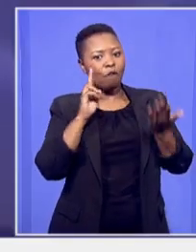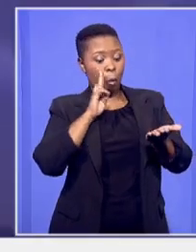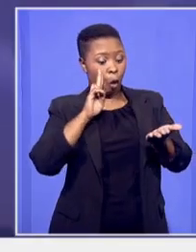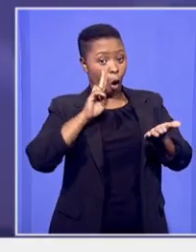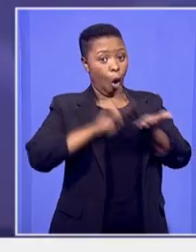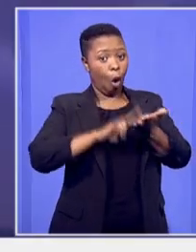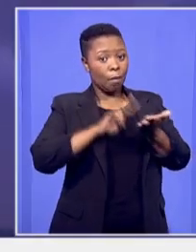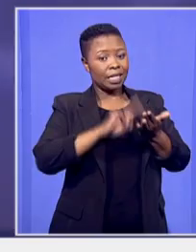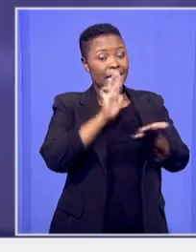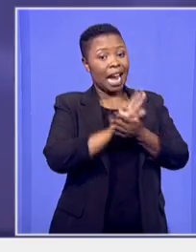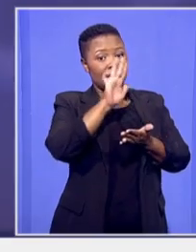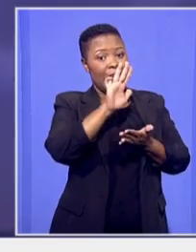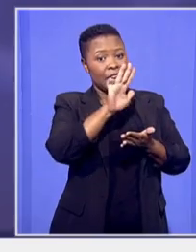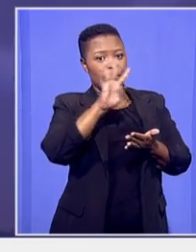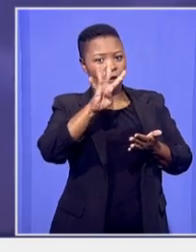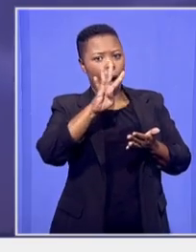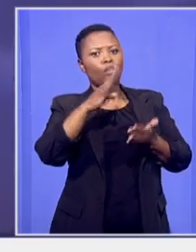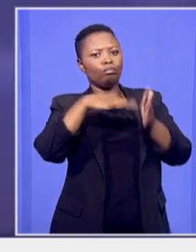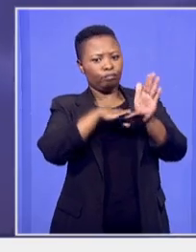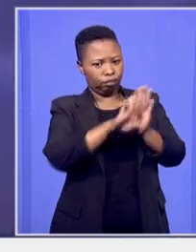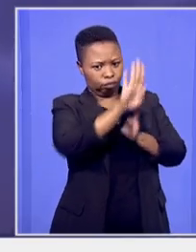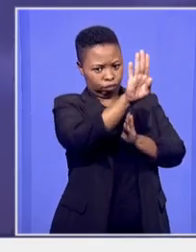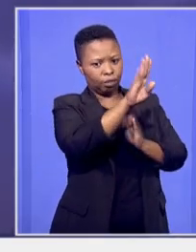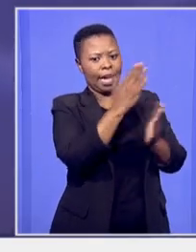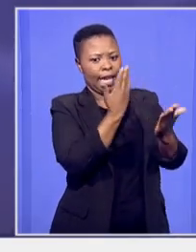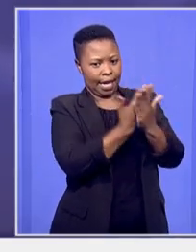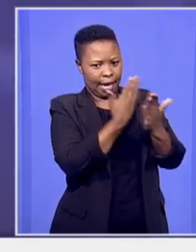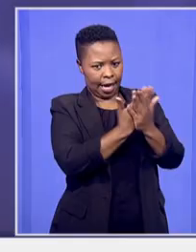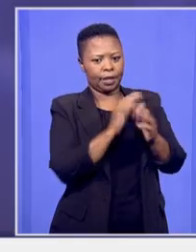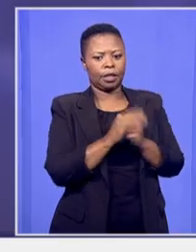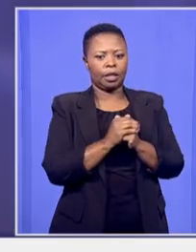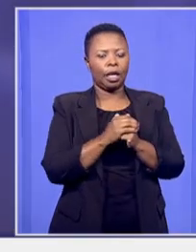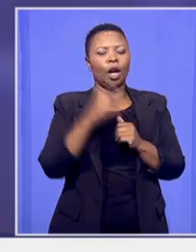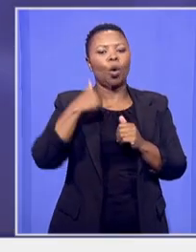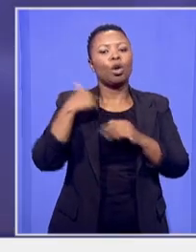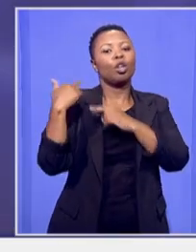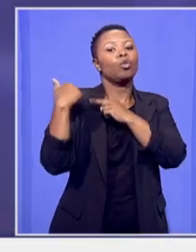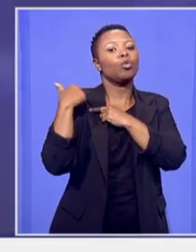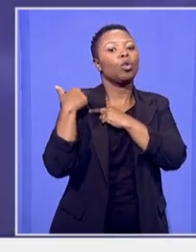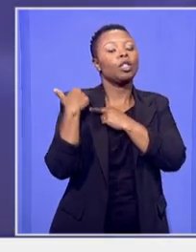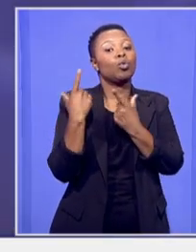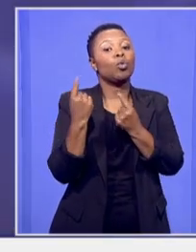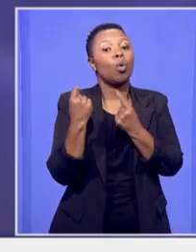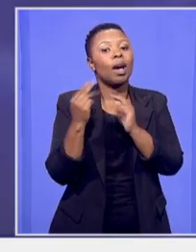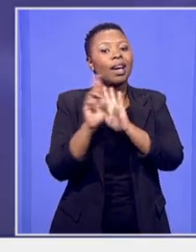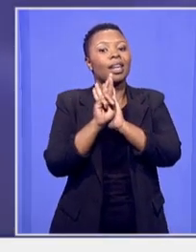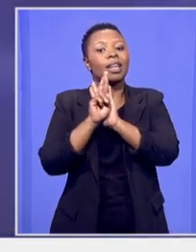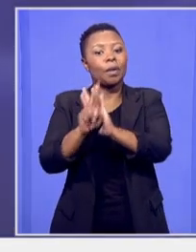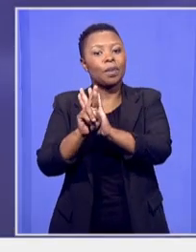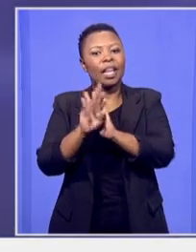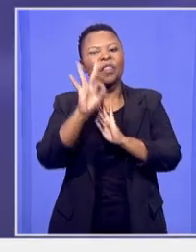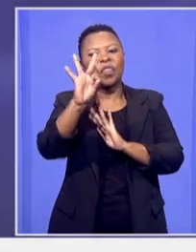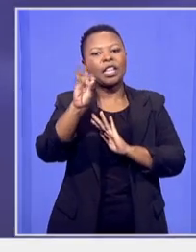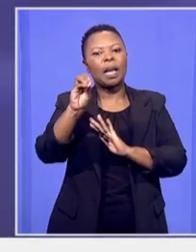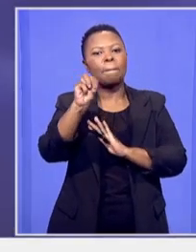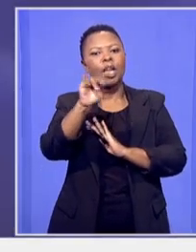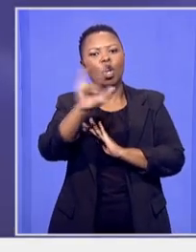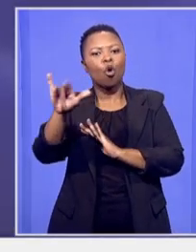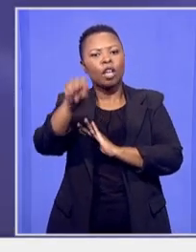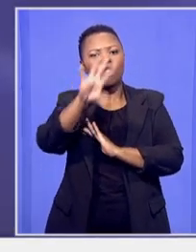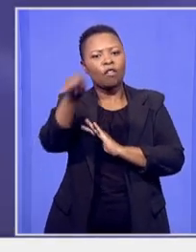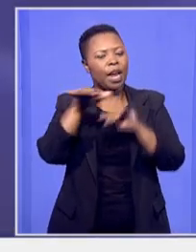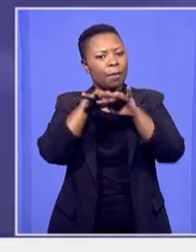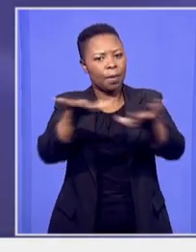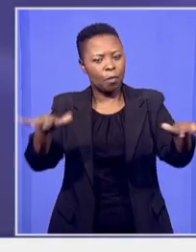we have a duty to represent the 30 million South Africans who are living in poverty we have a